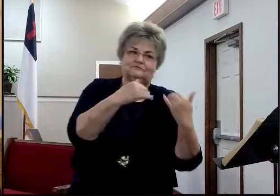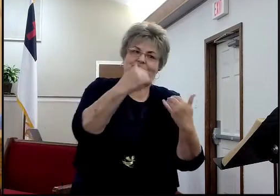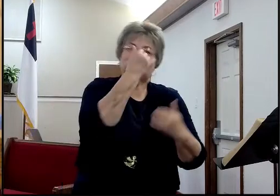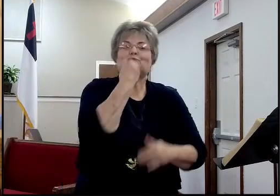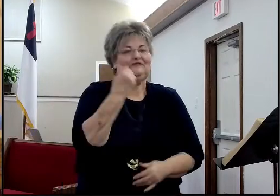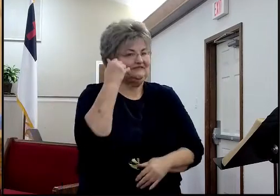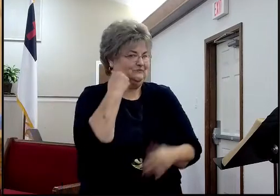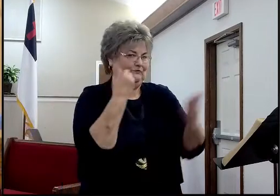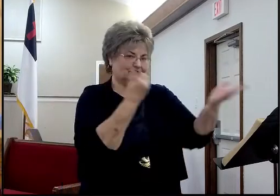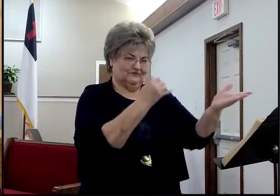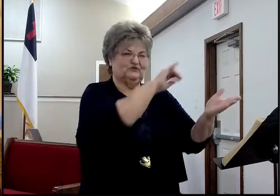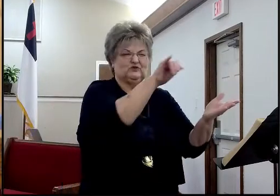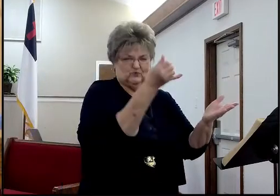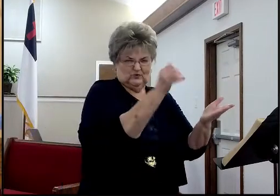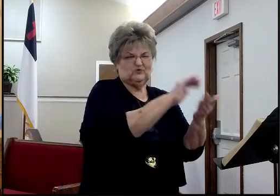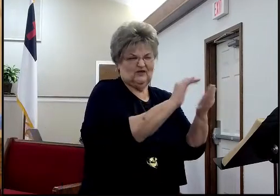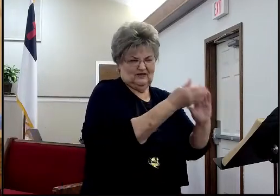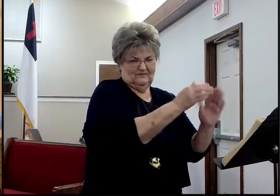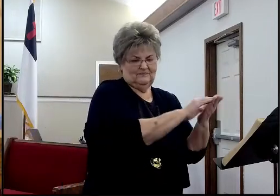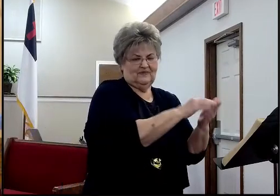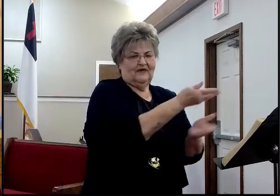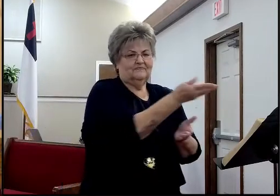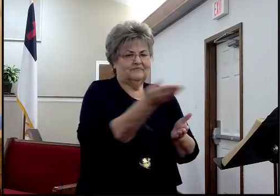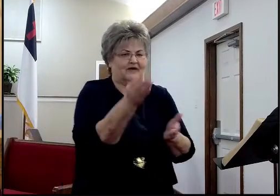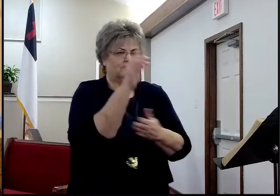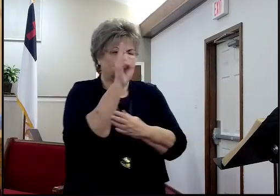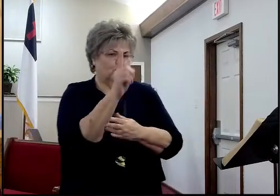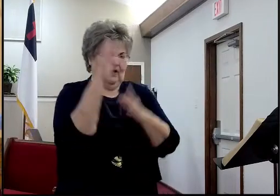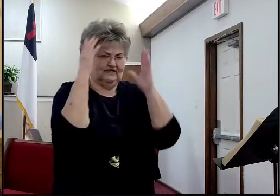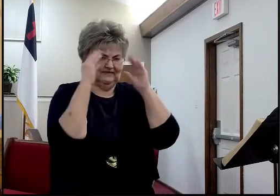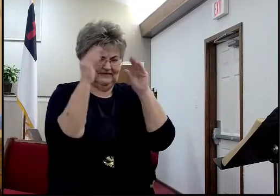there's the teaching of, well, the British,